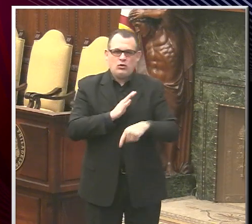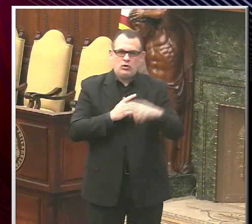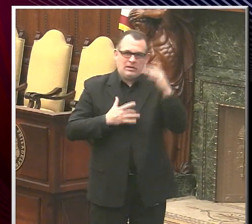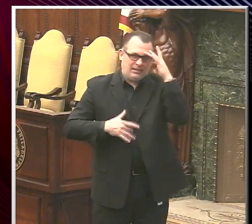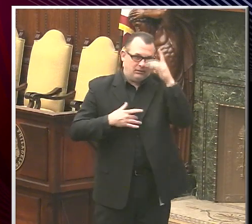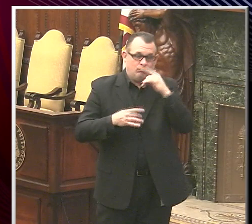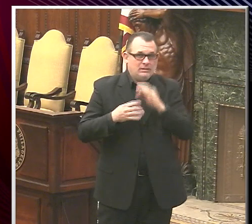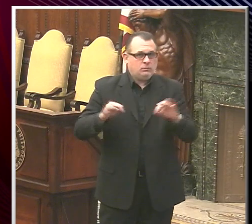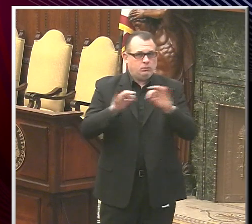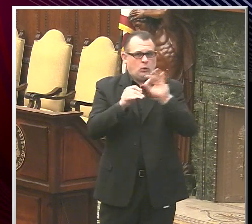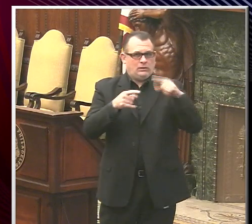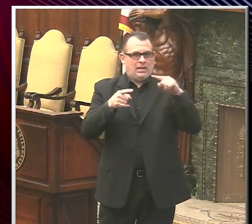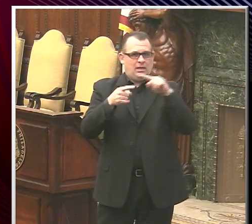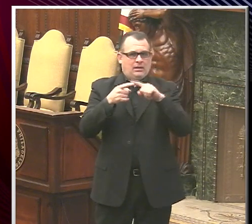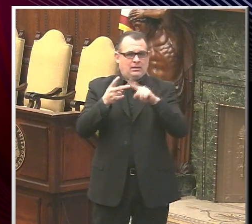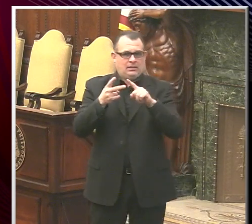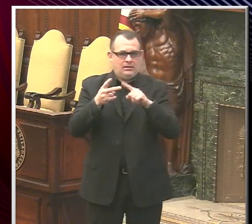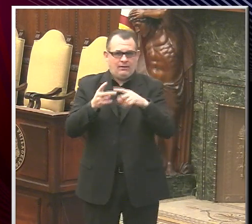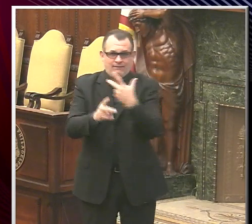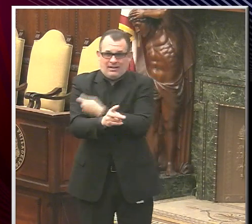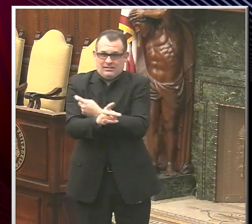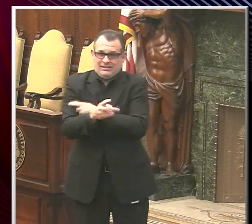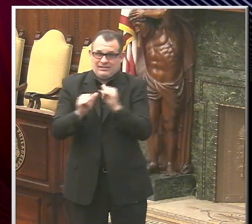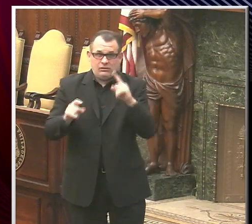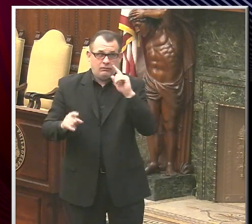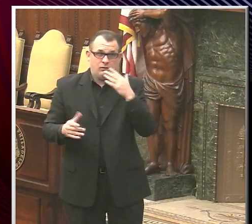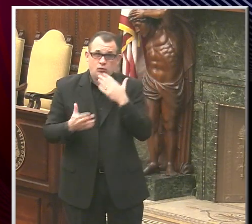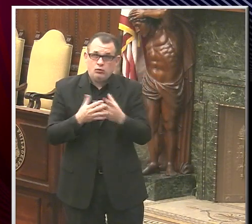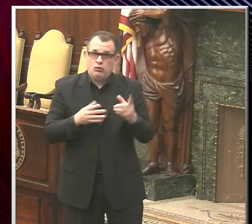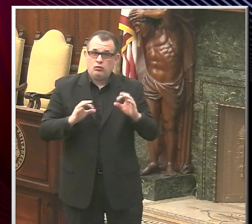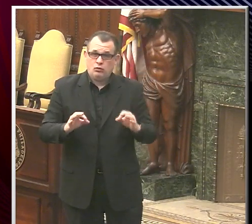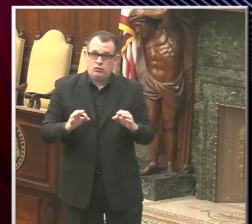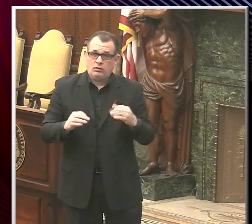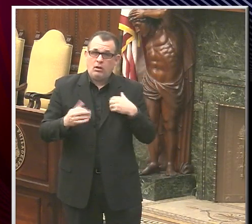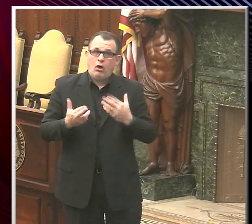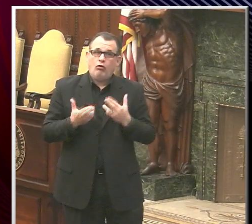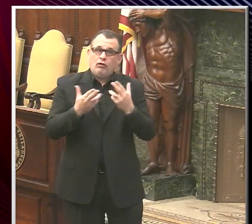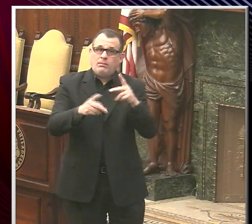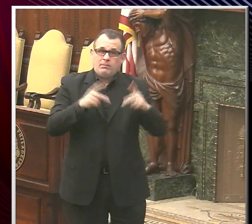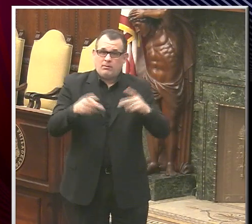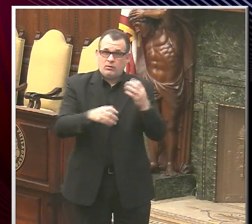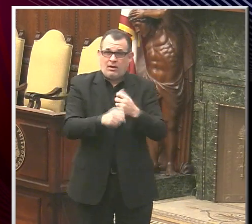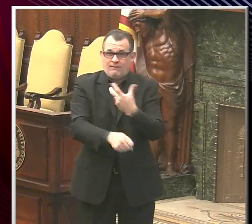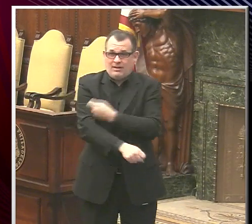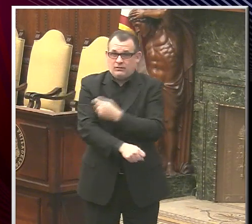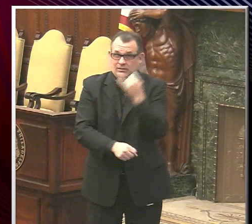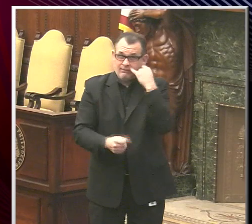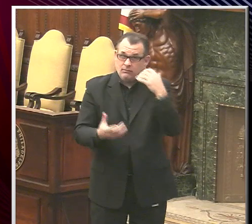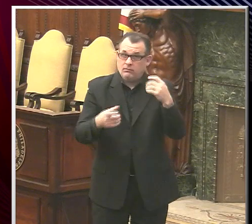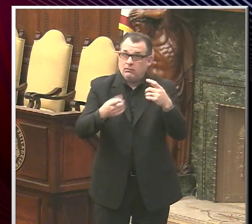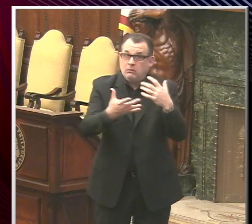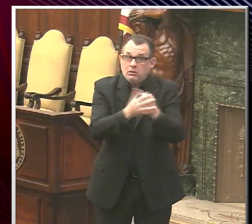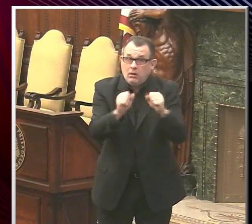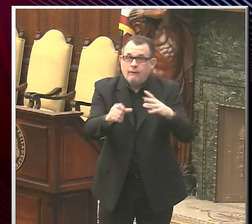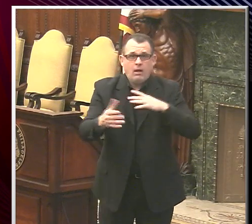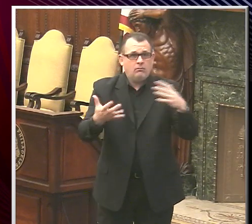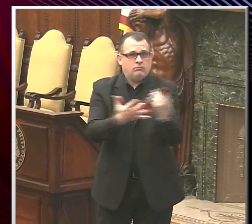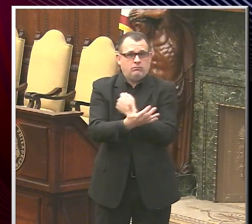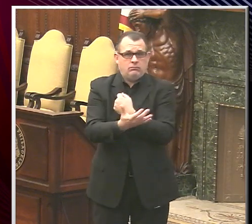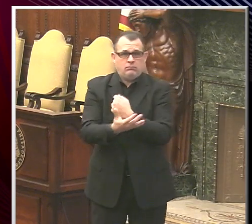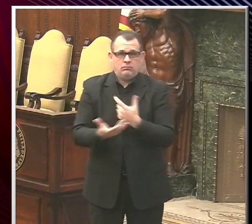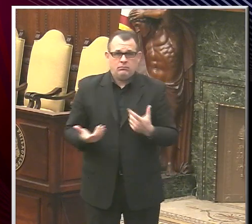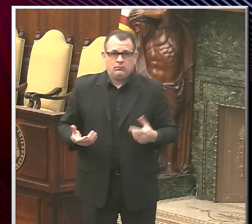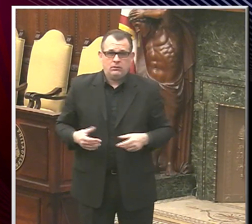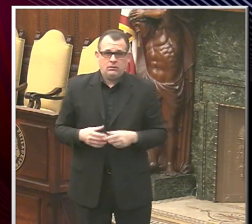Now, as vaccines go, that's still a very good vaccine. I would highly recommend people get the vaccine if they have the opportunity, but it is not quite as good as the